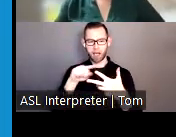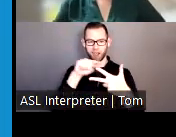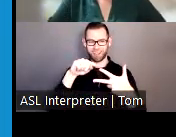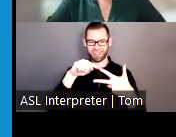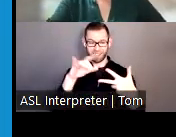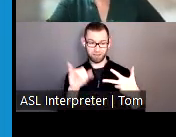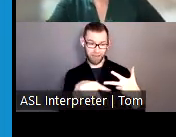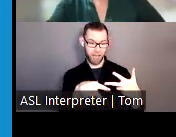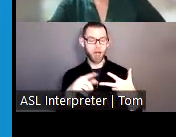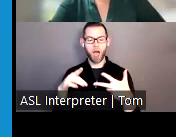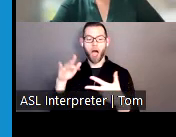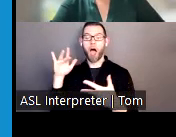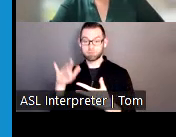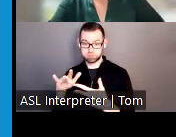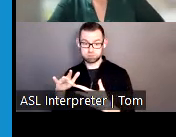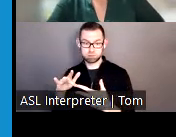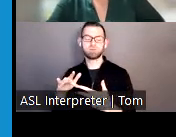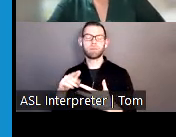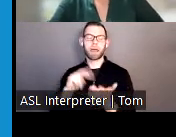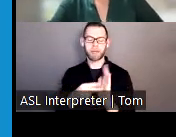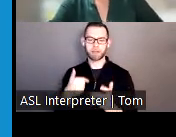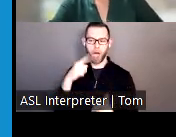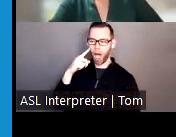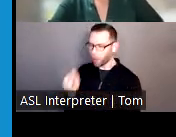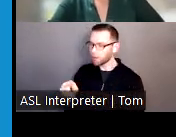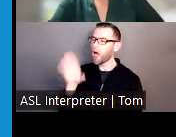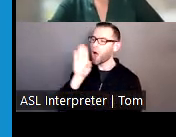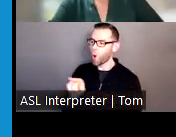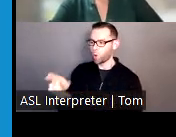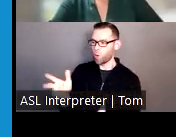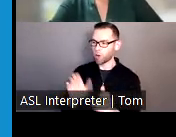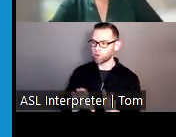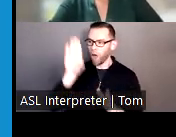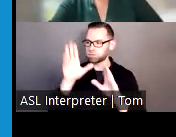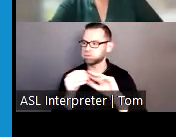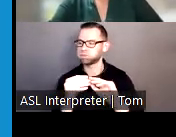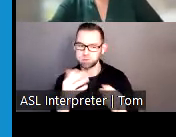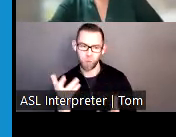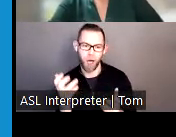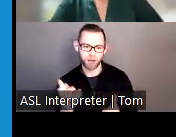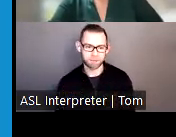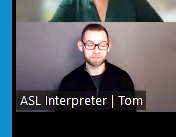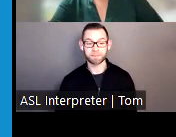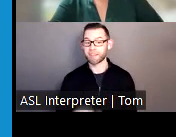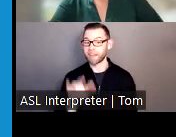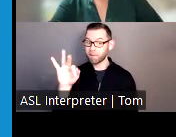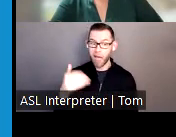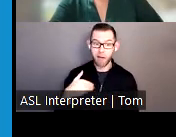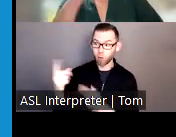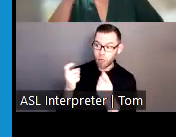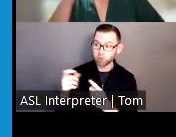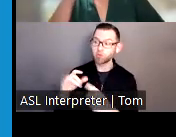comment. You may also use the raise hand function if you have a question about today's presentation.